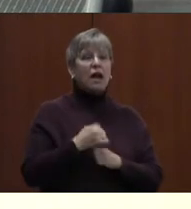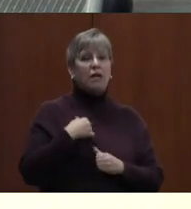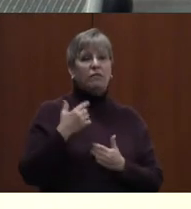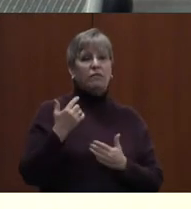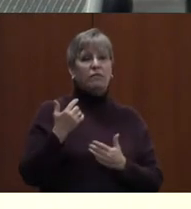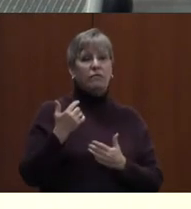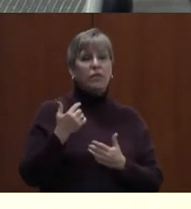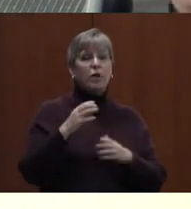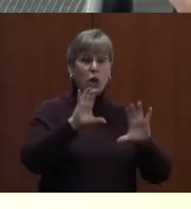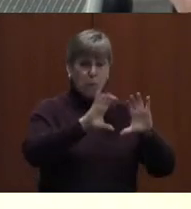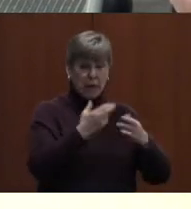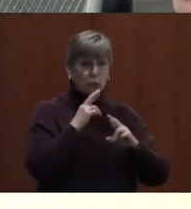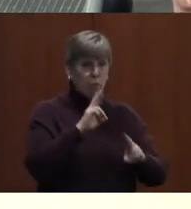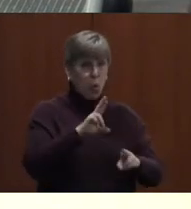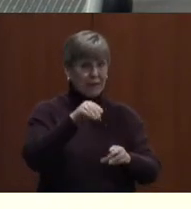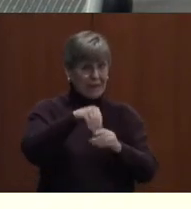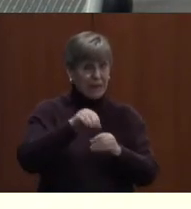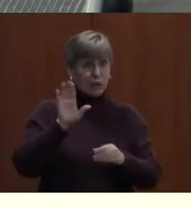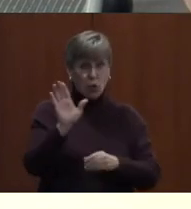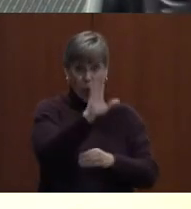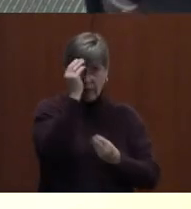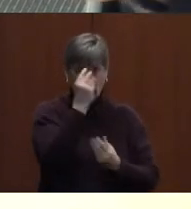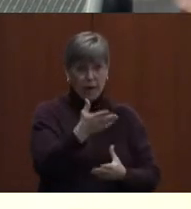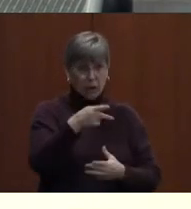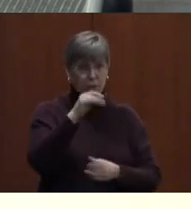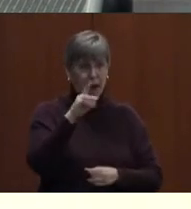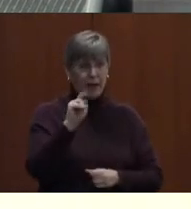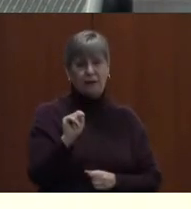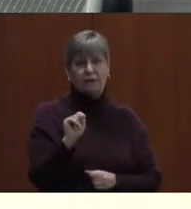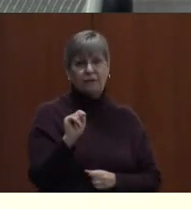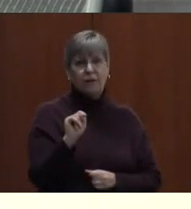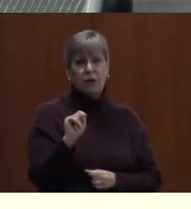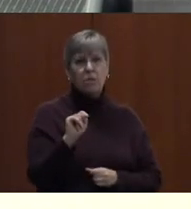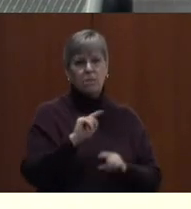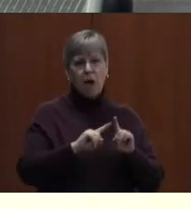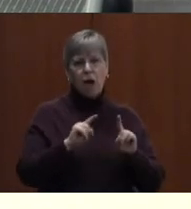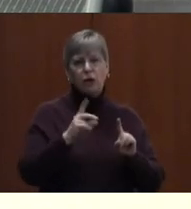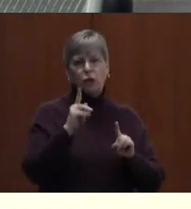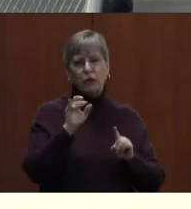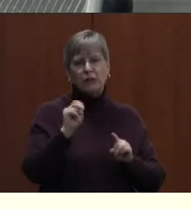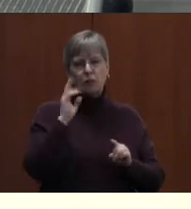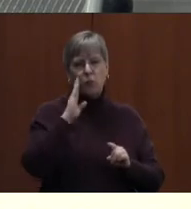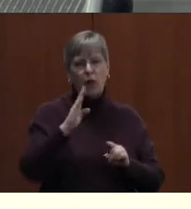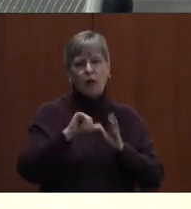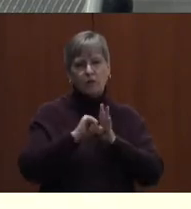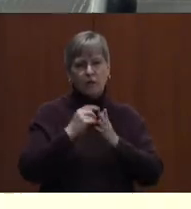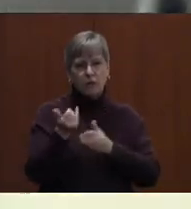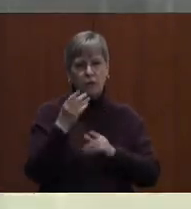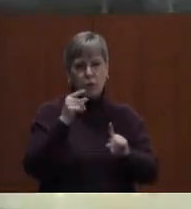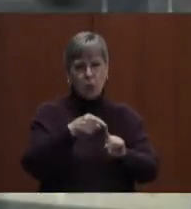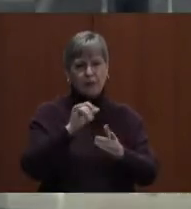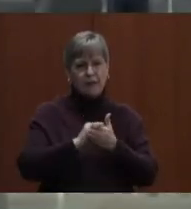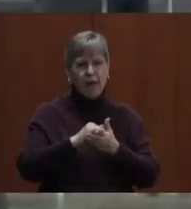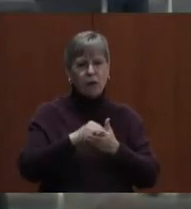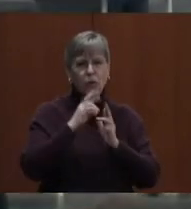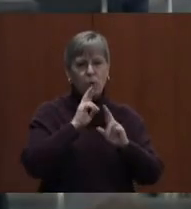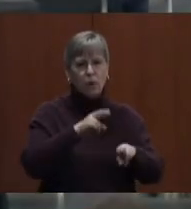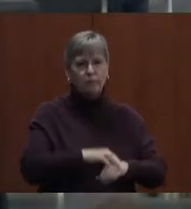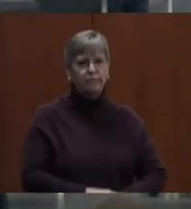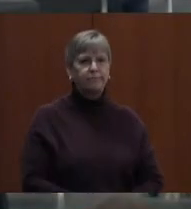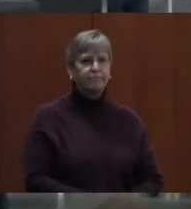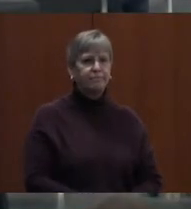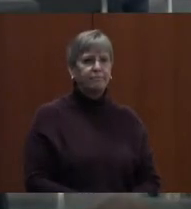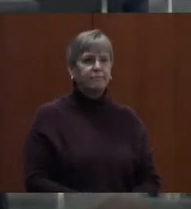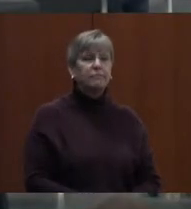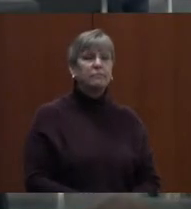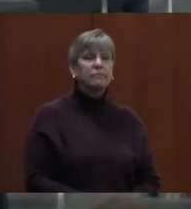And the committee's report is in your packet, and I think she's just going to highlight a few of points that the committee felt strongly about. Good evening.